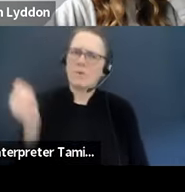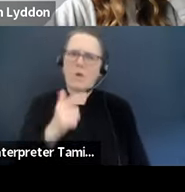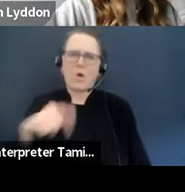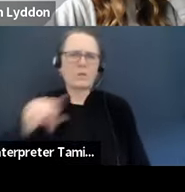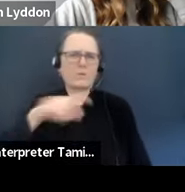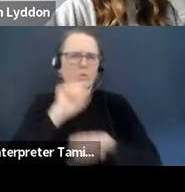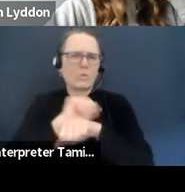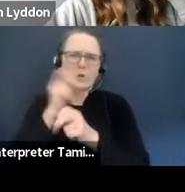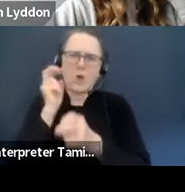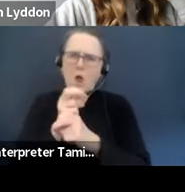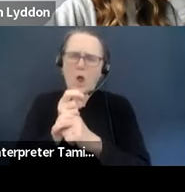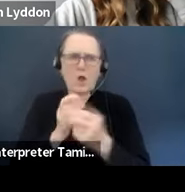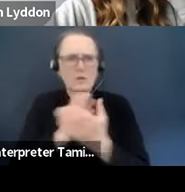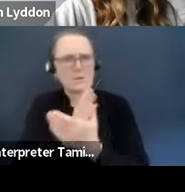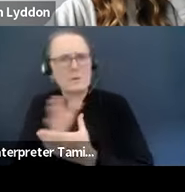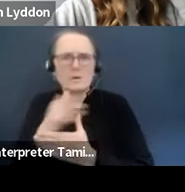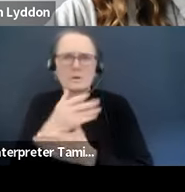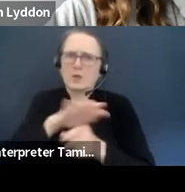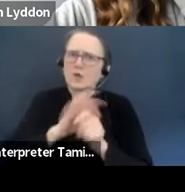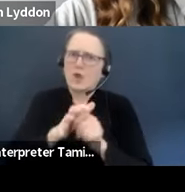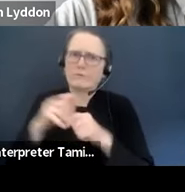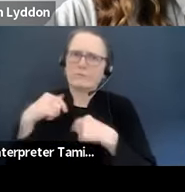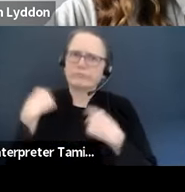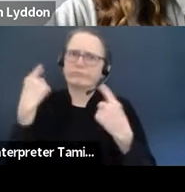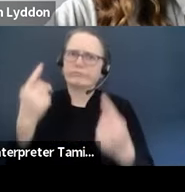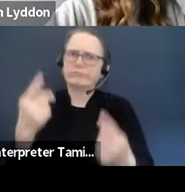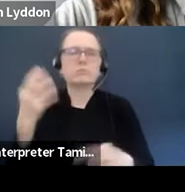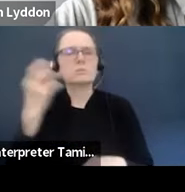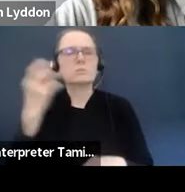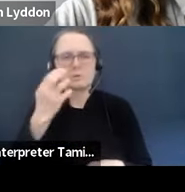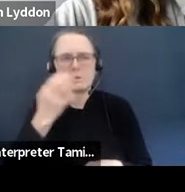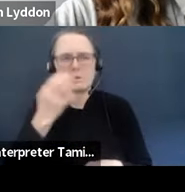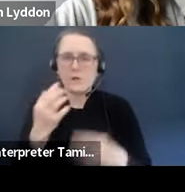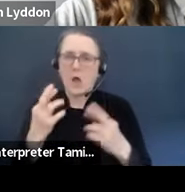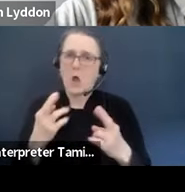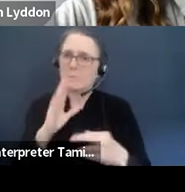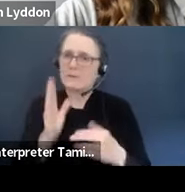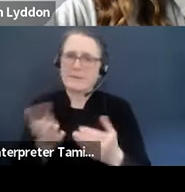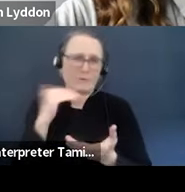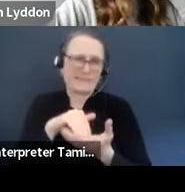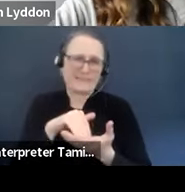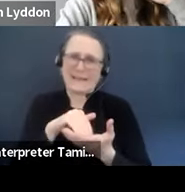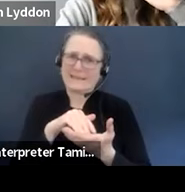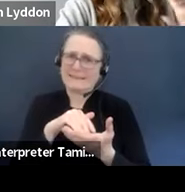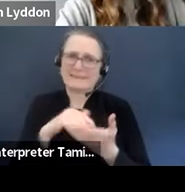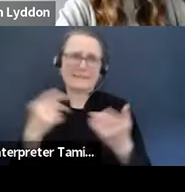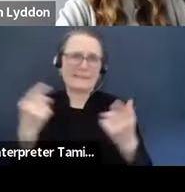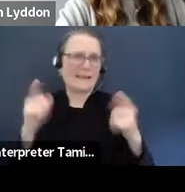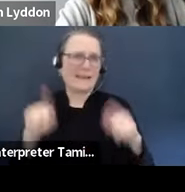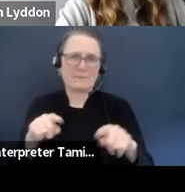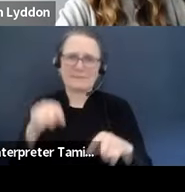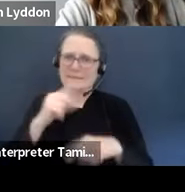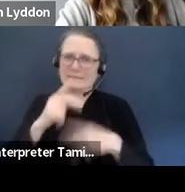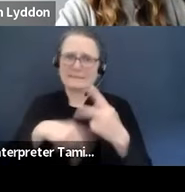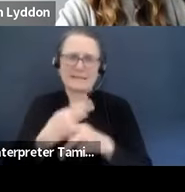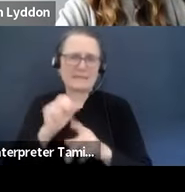these stormy waters we've been in, and we never want to find ourselves in this vulnerable position again in the